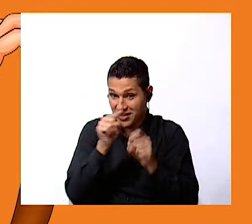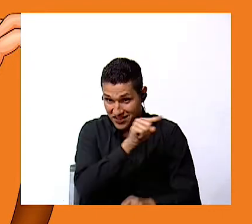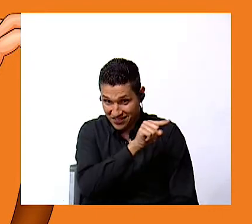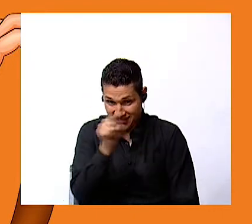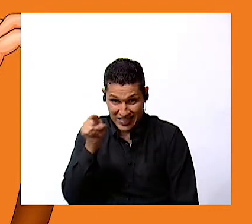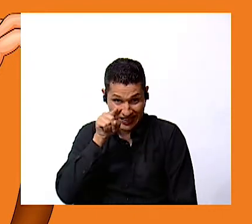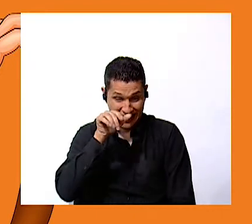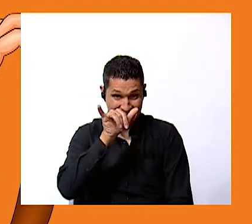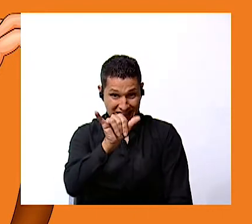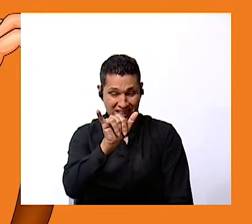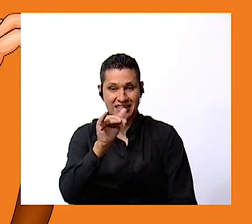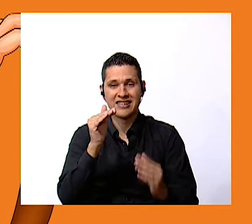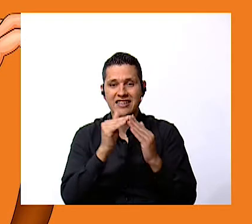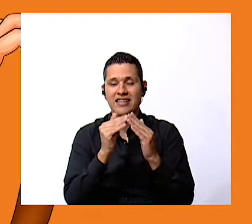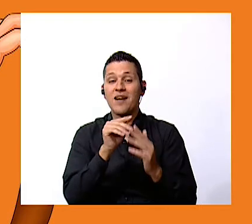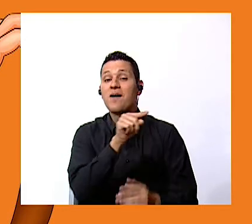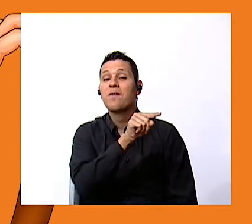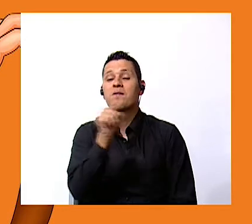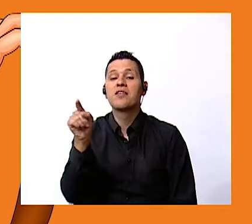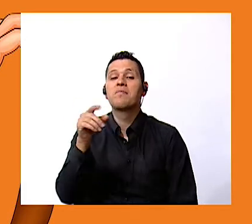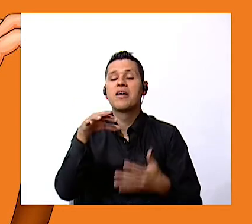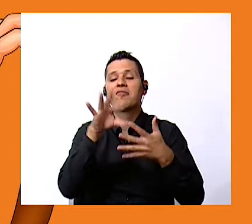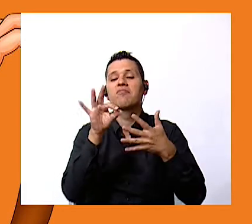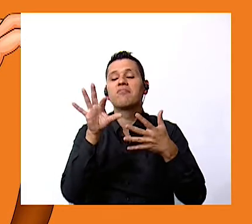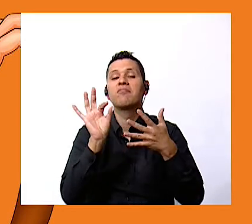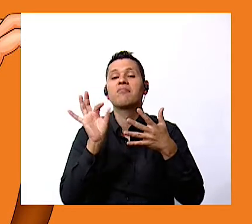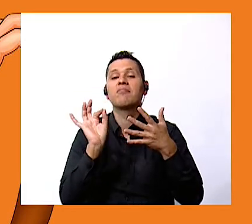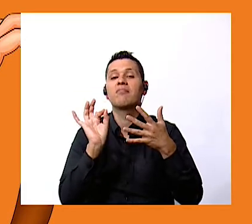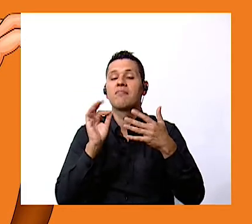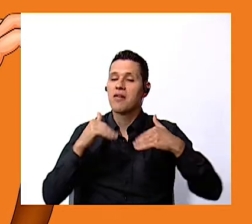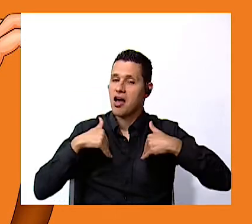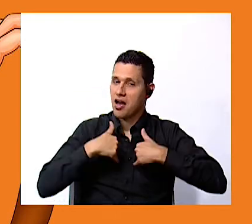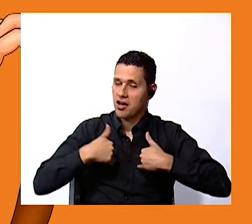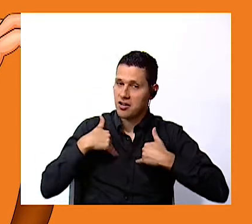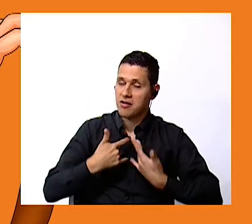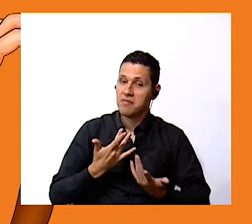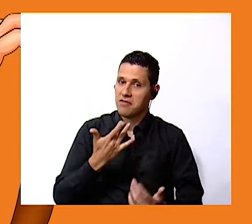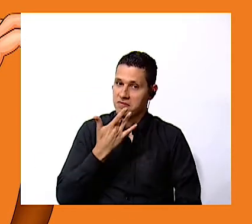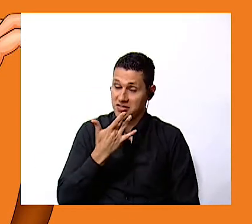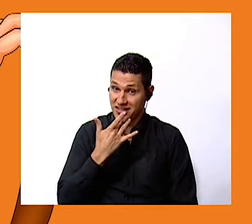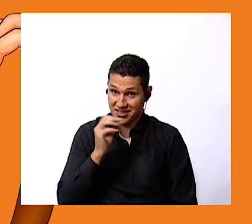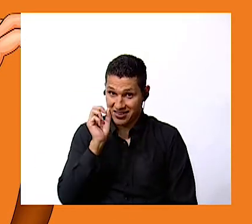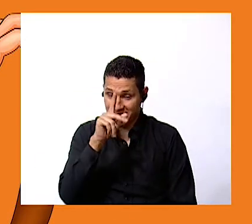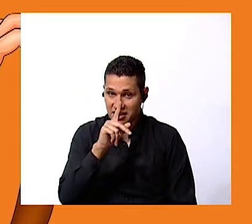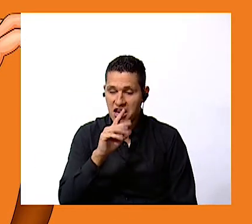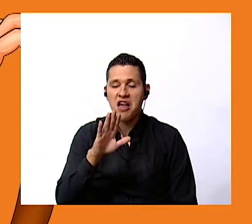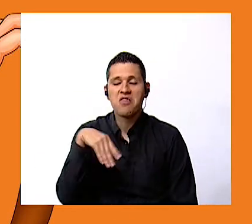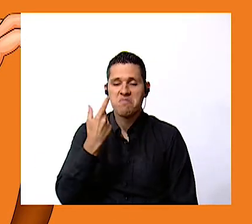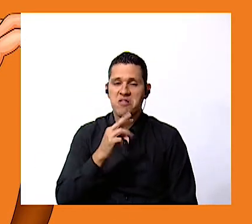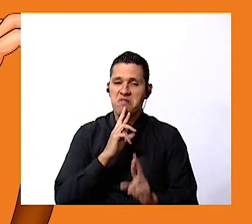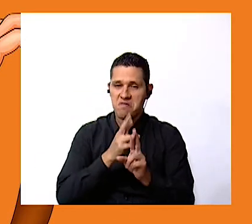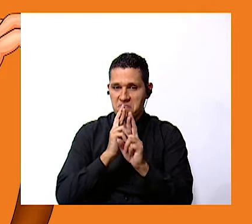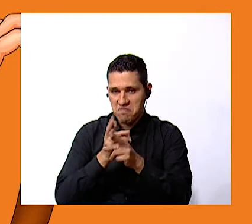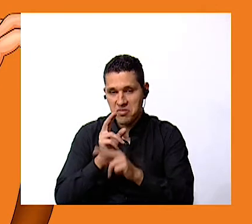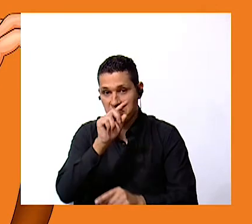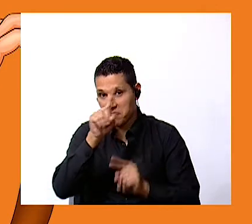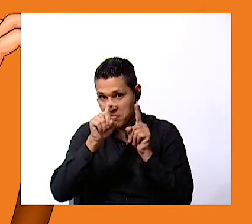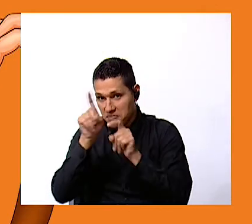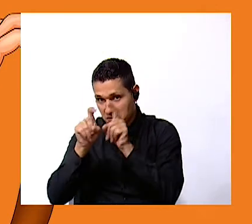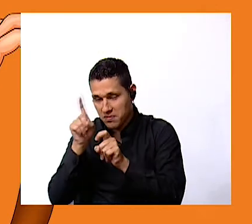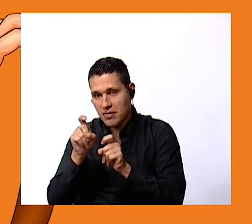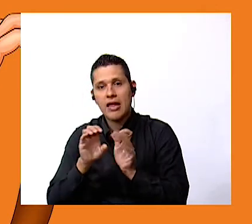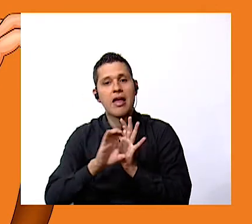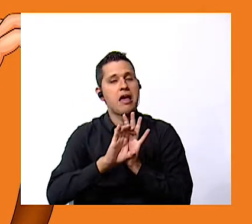casa ustedes van a seleccionar su animal favorito okay y vamos a responder varias preguntas por ejemplo